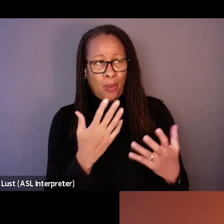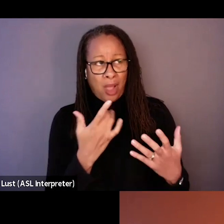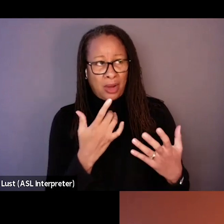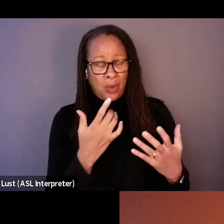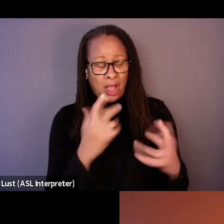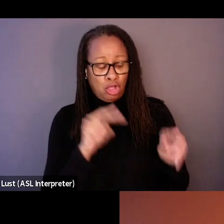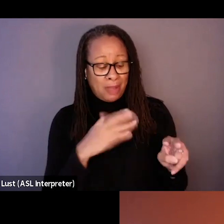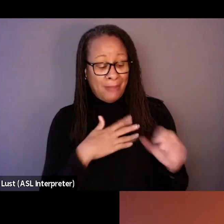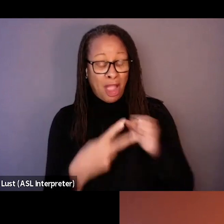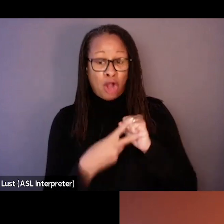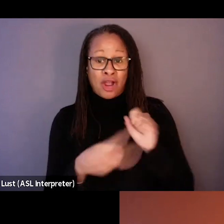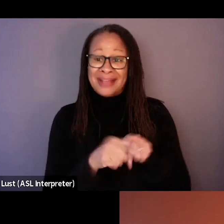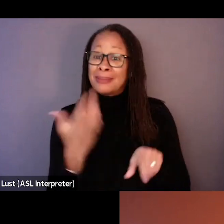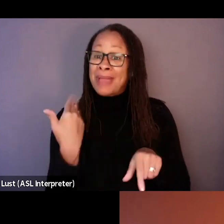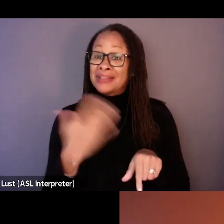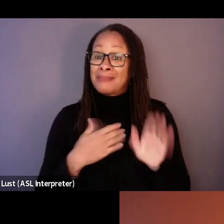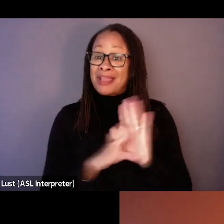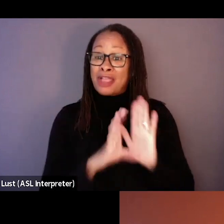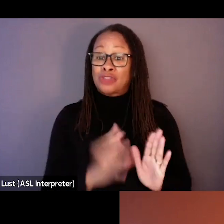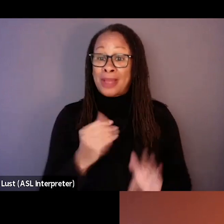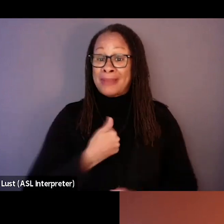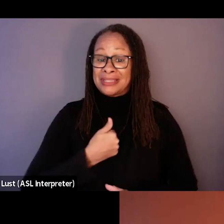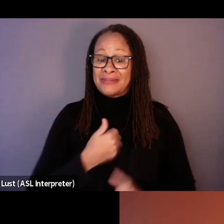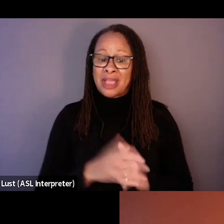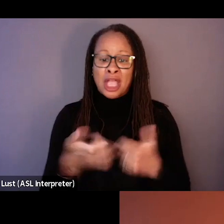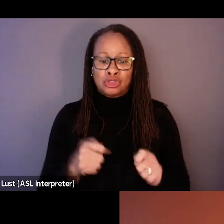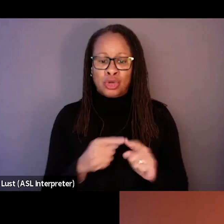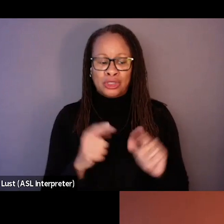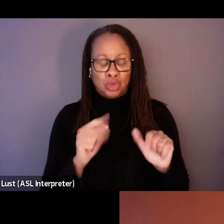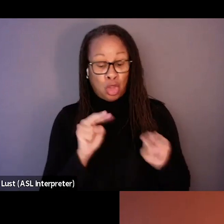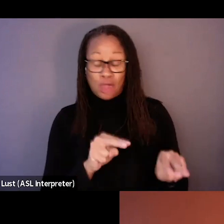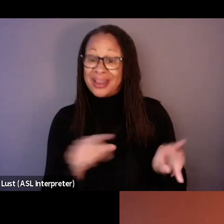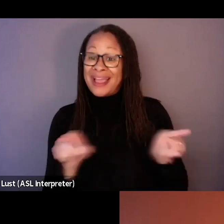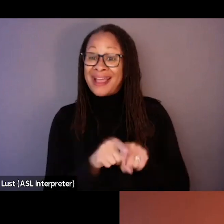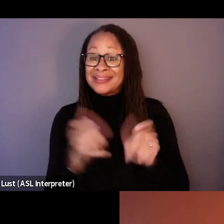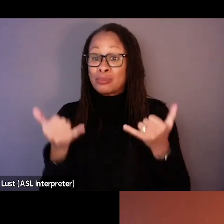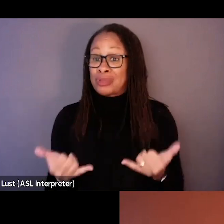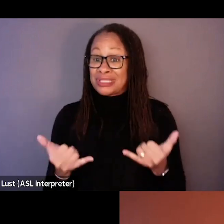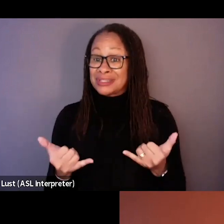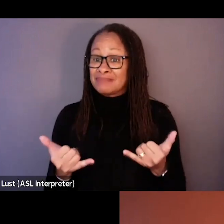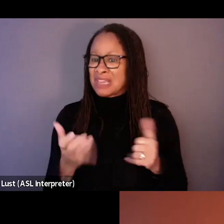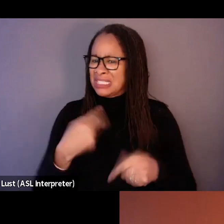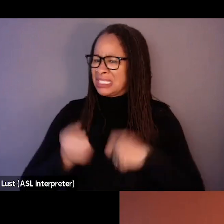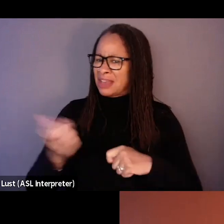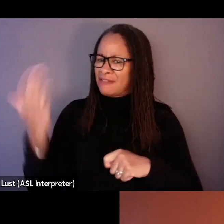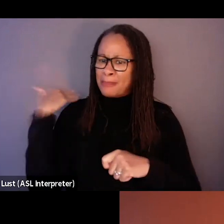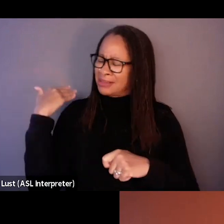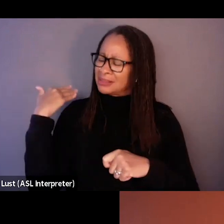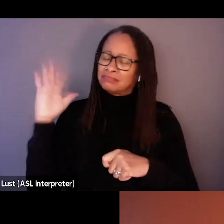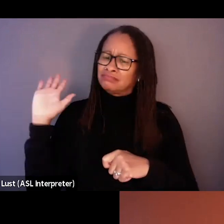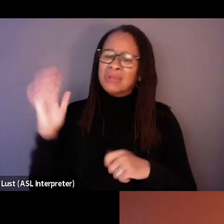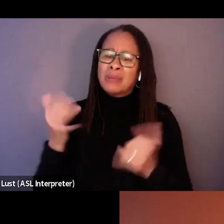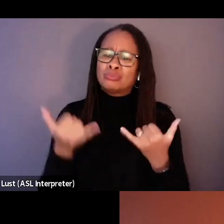I mean, why should I treat it like that? I would let me try to treat it as the present. I will just treat the archives